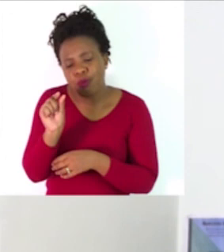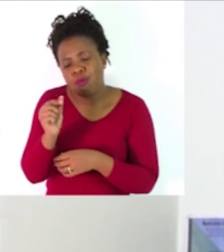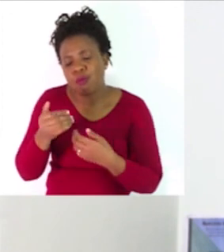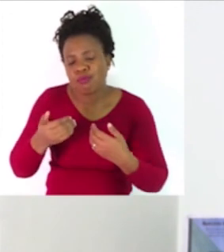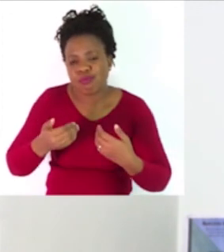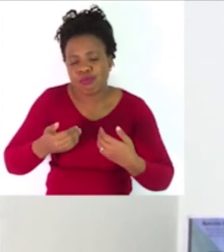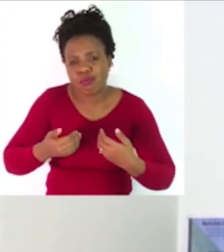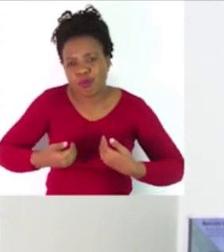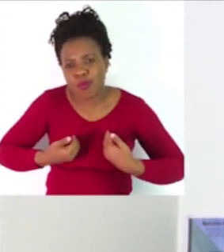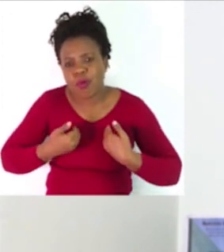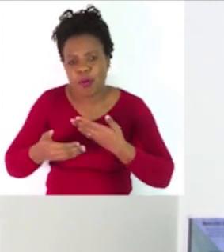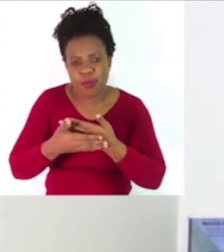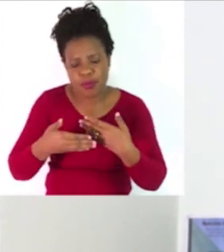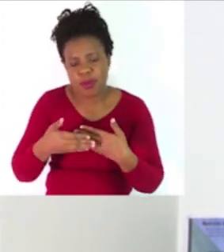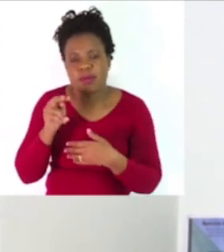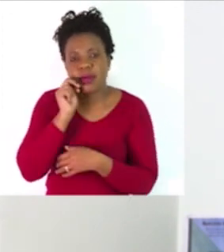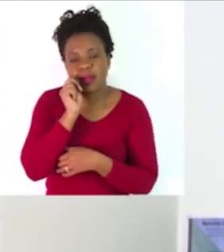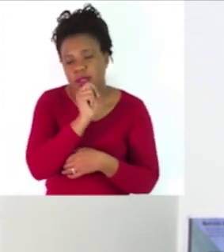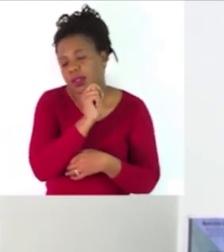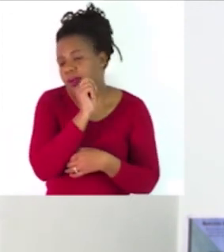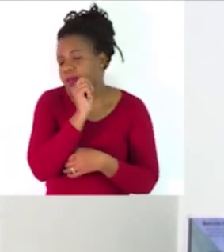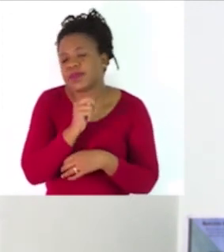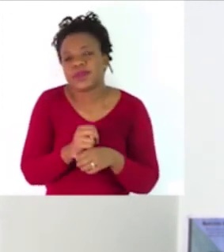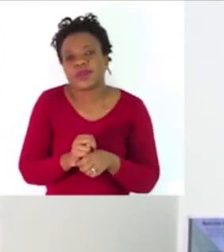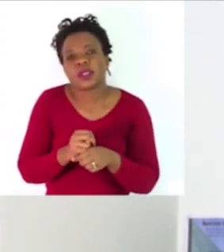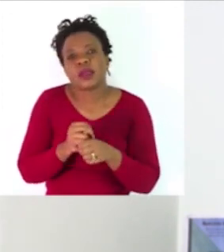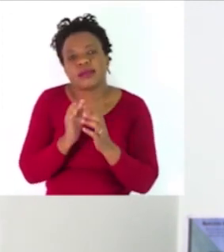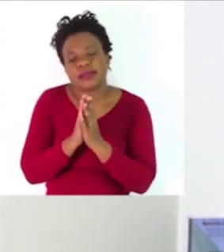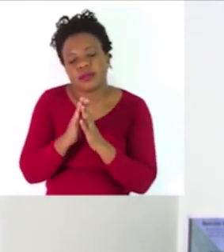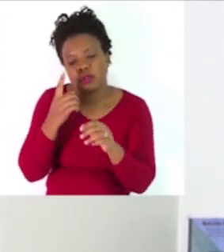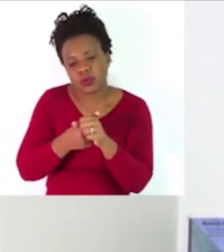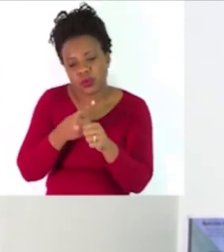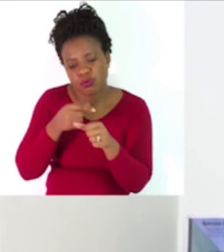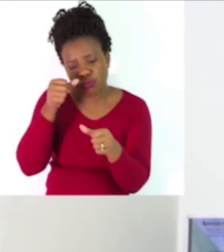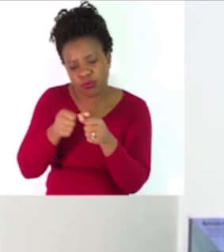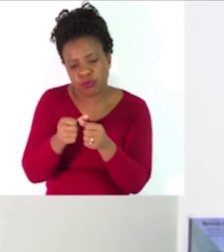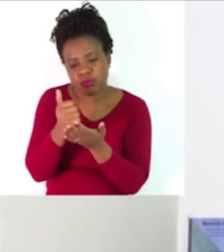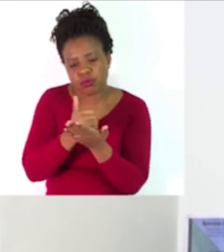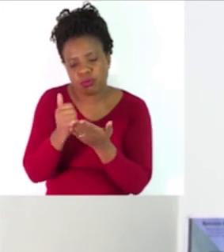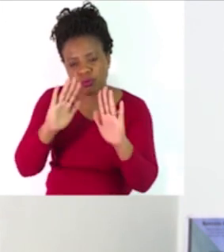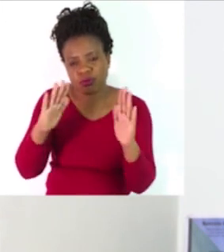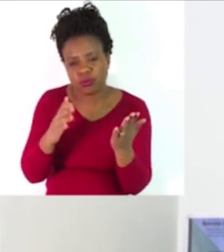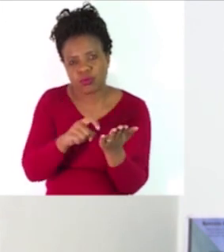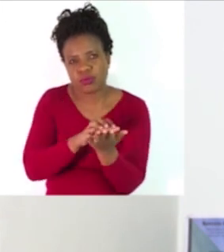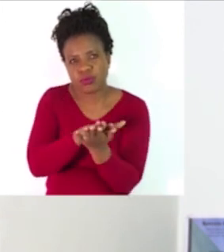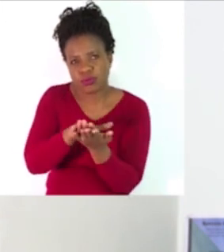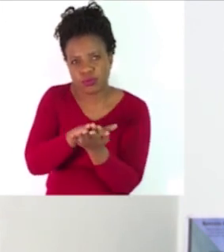boys and girls, remember to sanitize your hands. You squeeze in as usual in the palms,